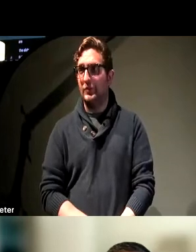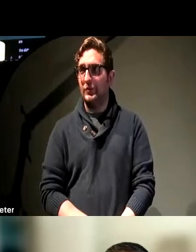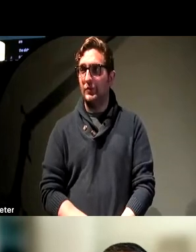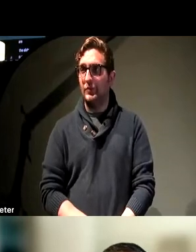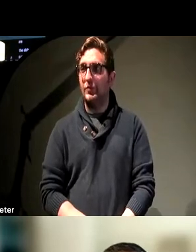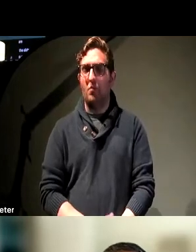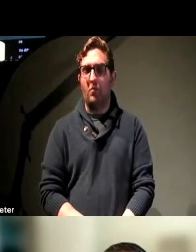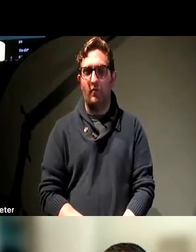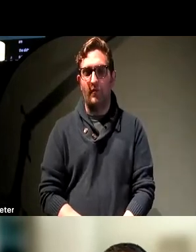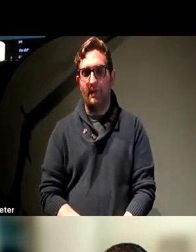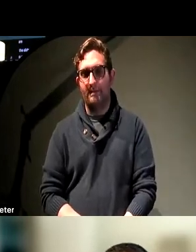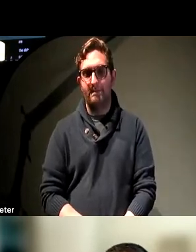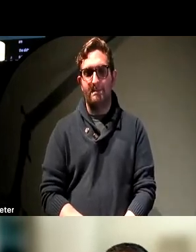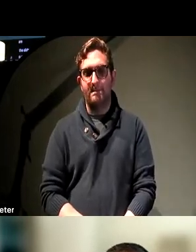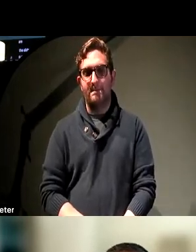We'll get that question answered.